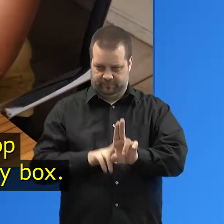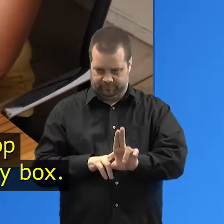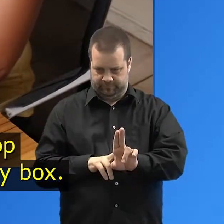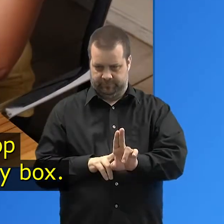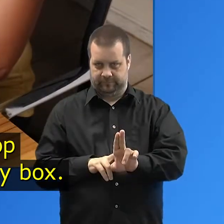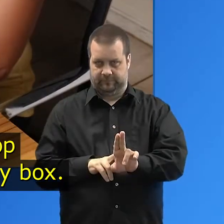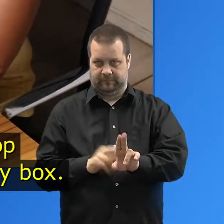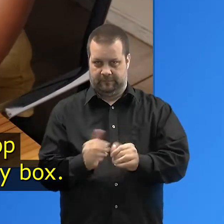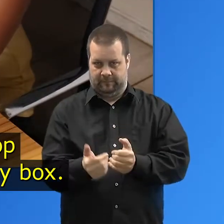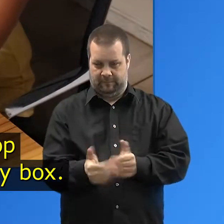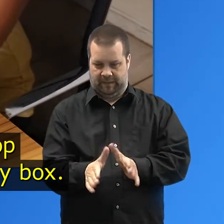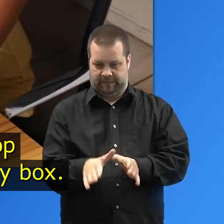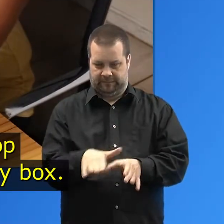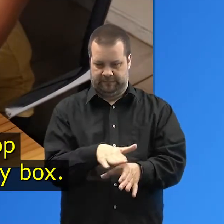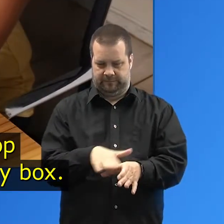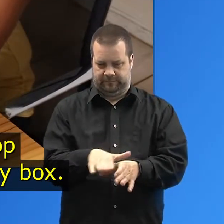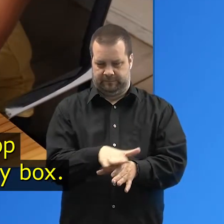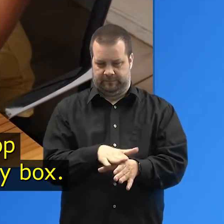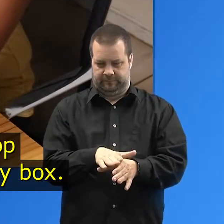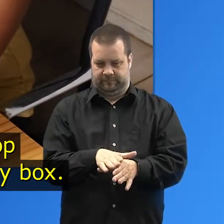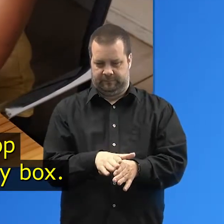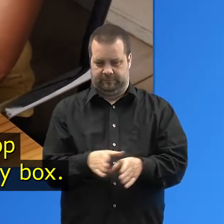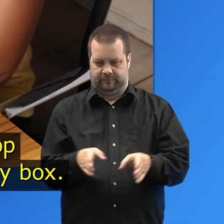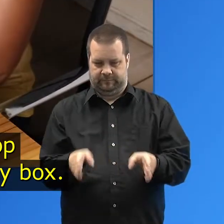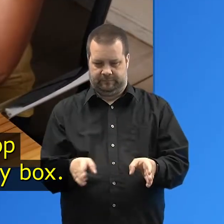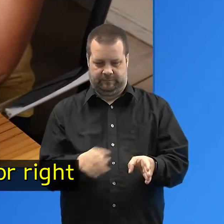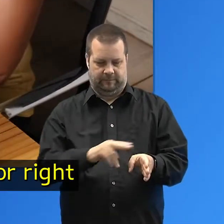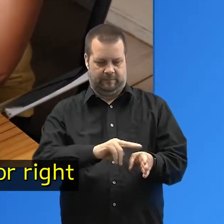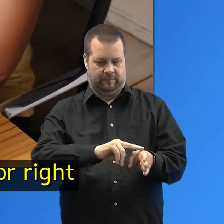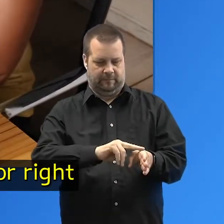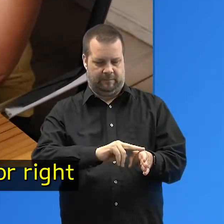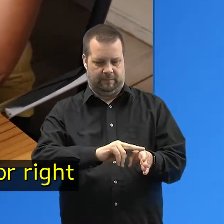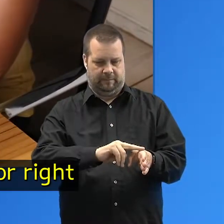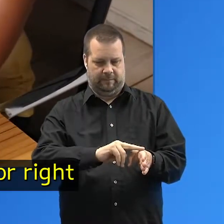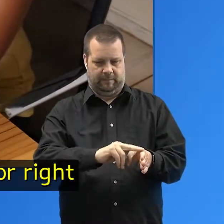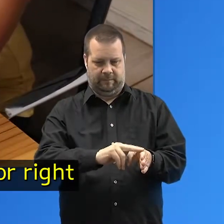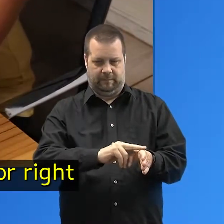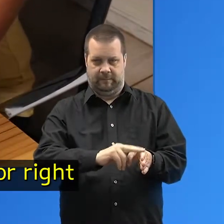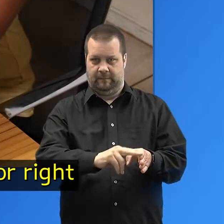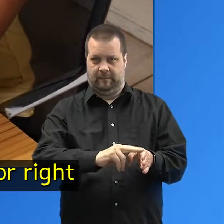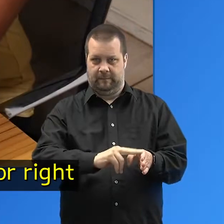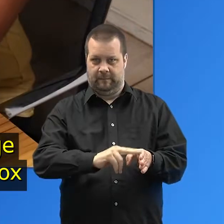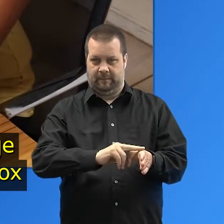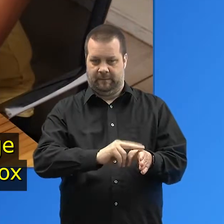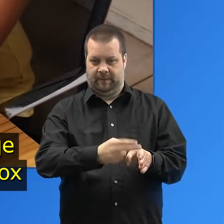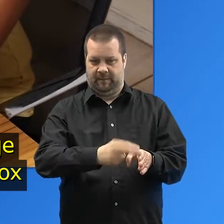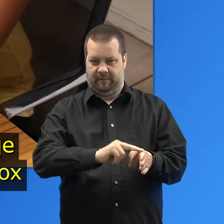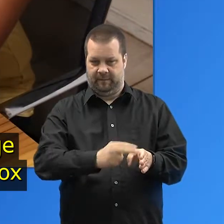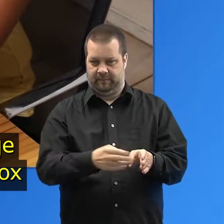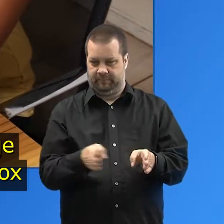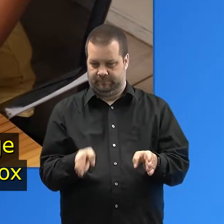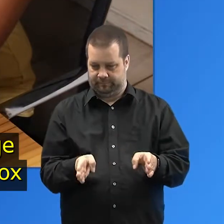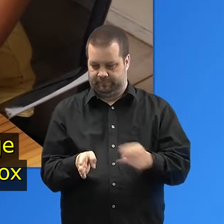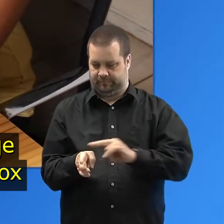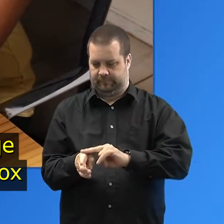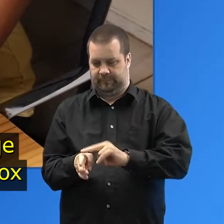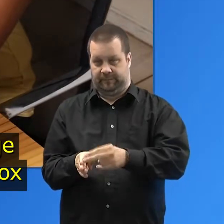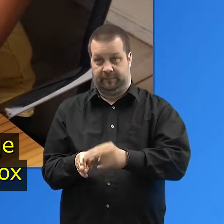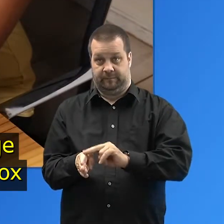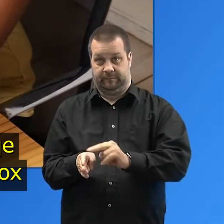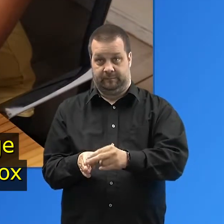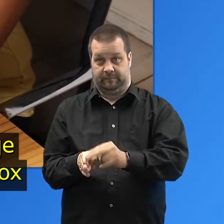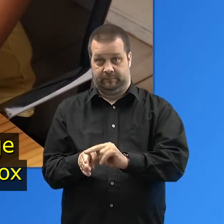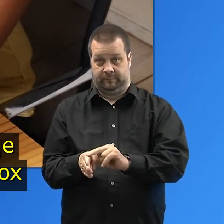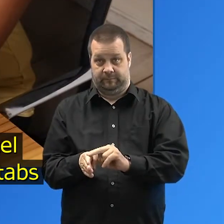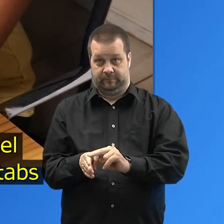till you feel the top of the square accessory box. Move your fingers left or right along the top edge of the